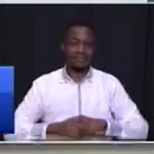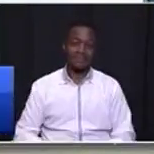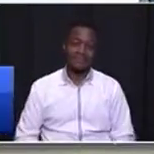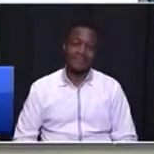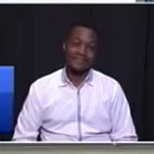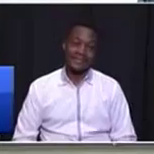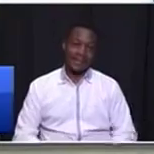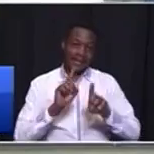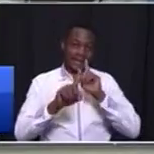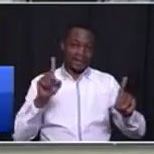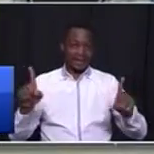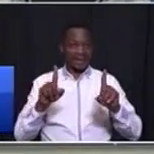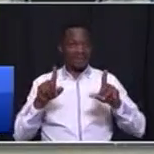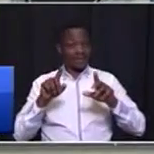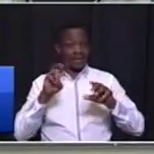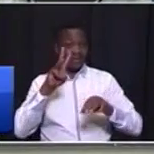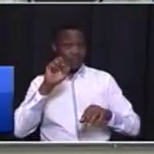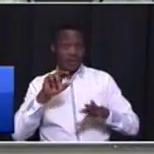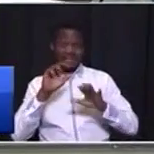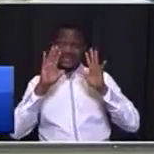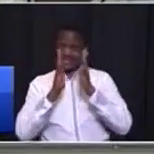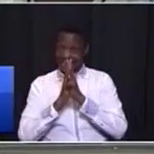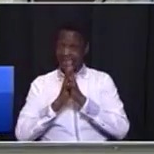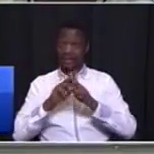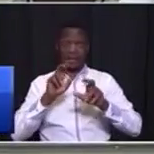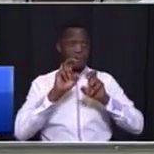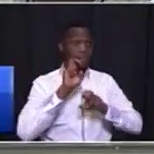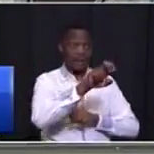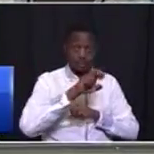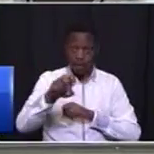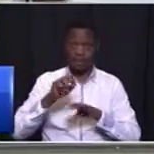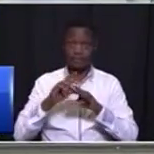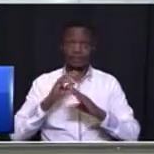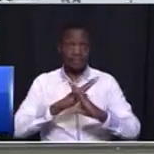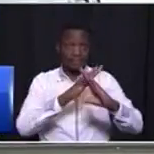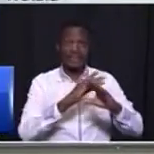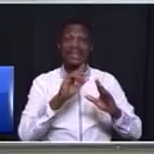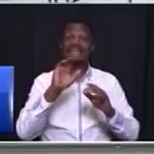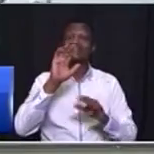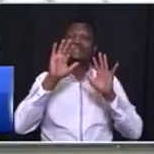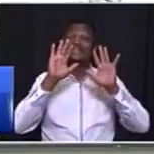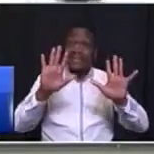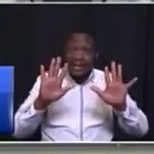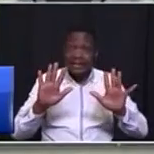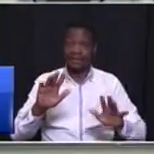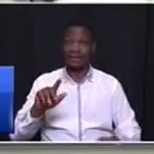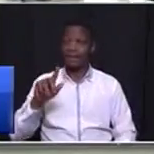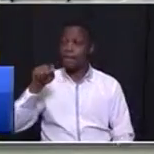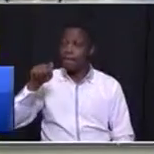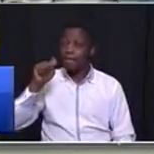In every ward. 10 patrollers in every ward. 10, 10, 10. Not 10,000.